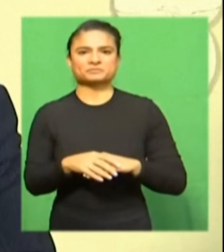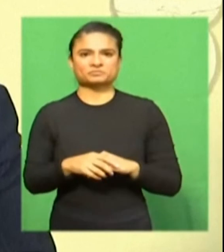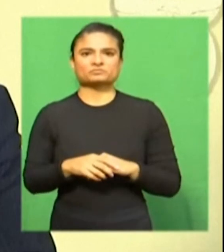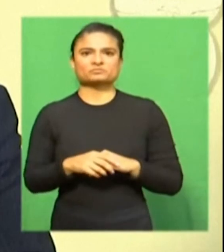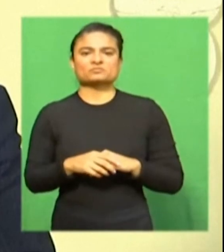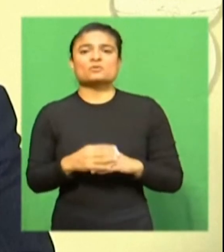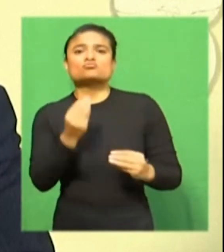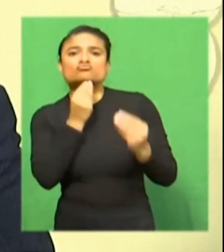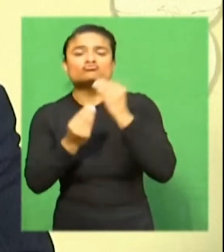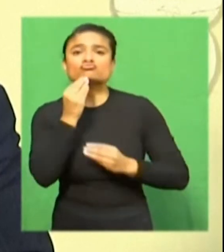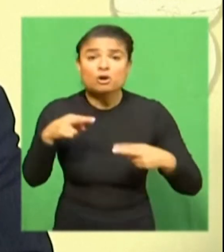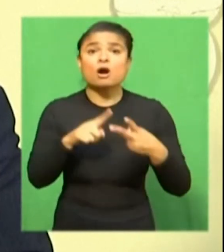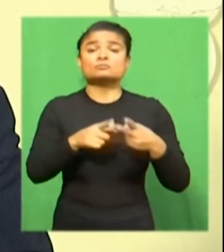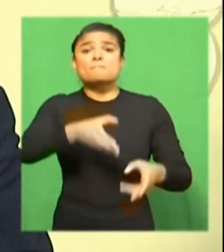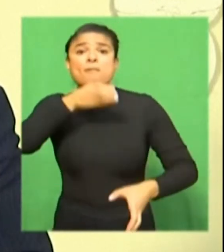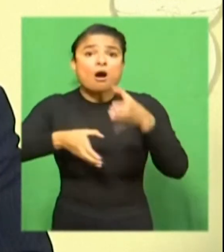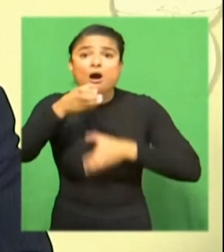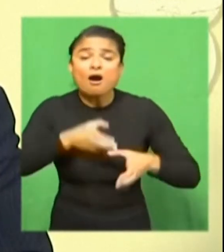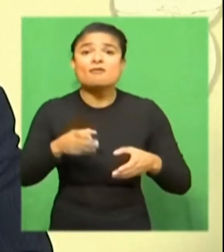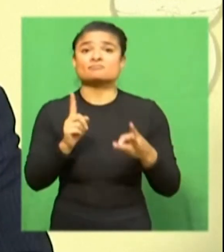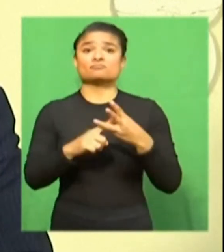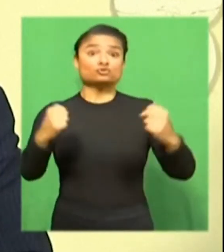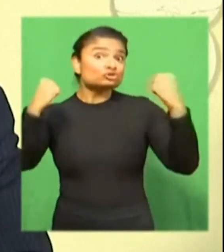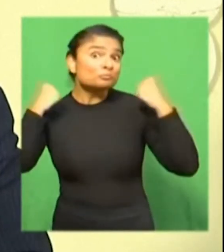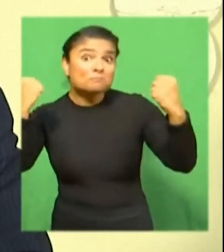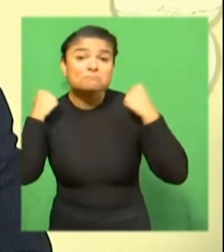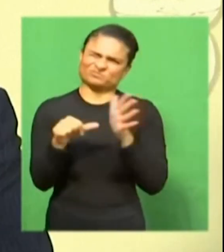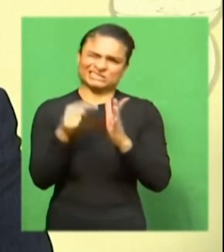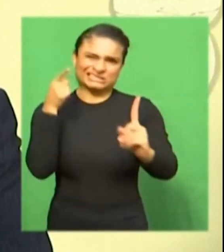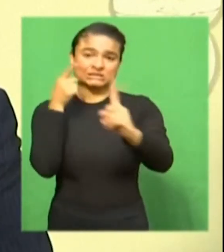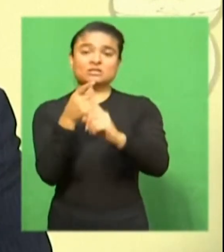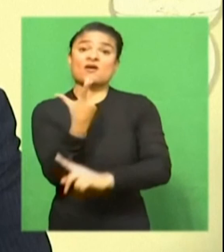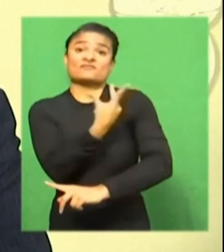as restaurants, taverns, fitness centres may be opened.